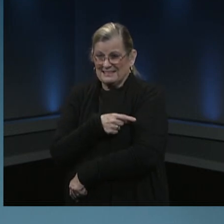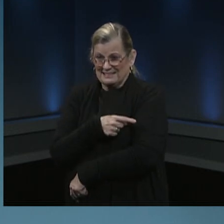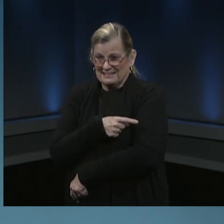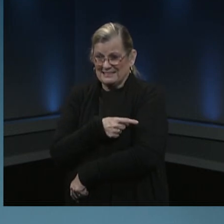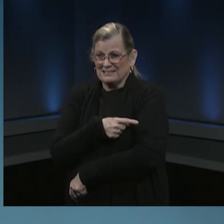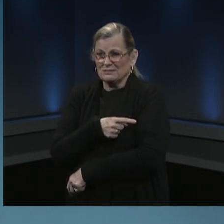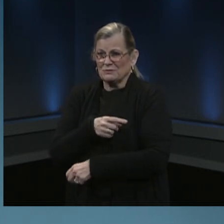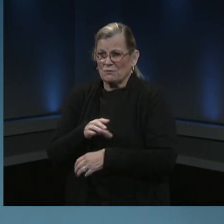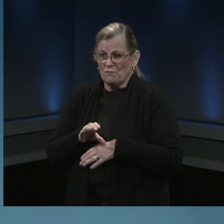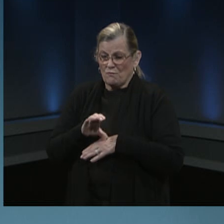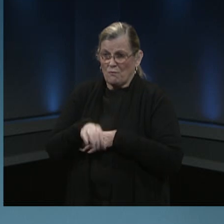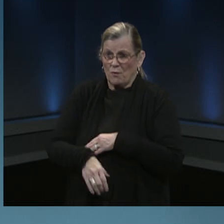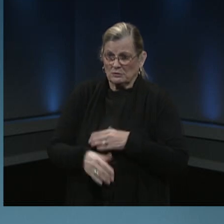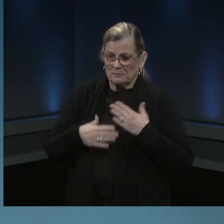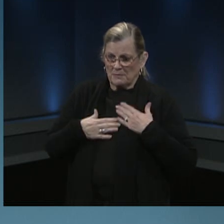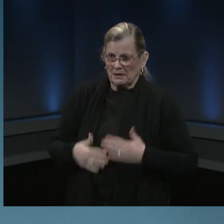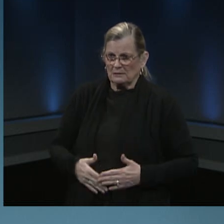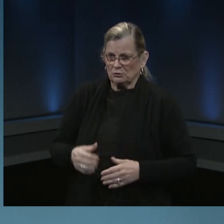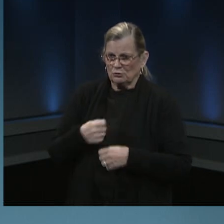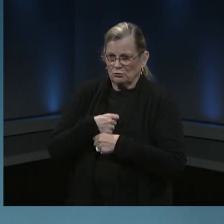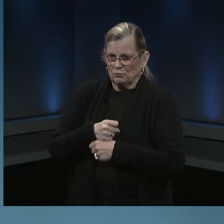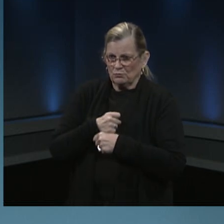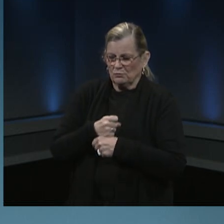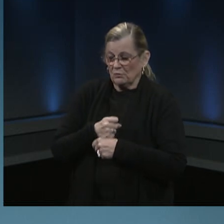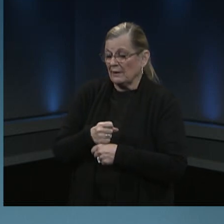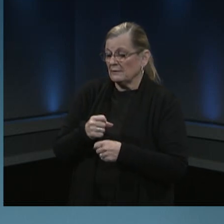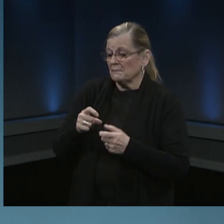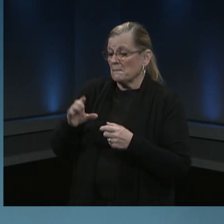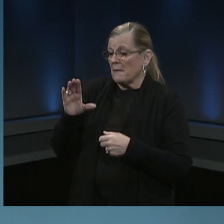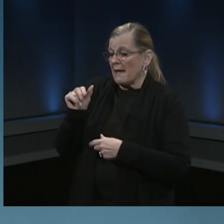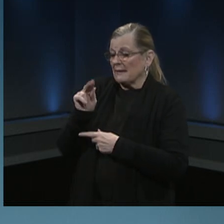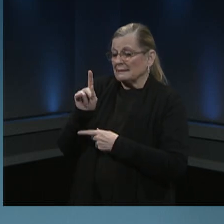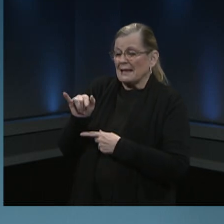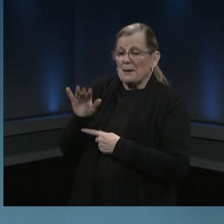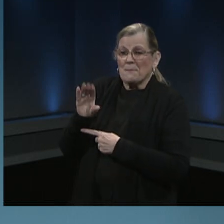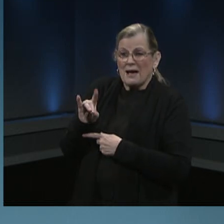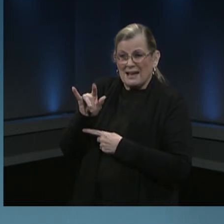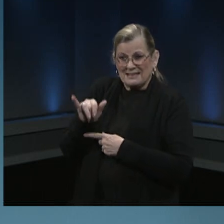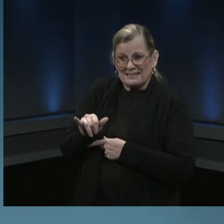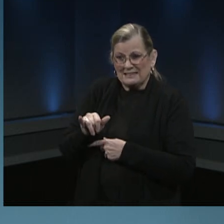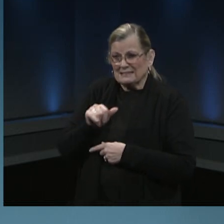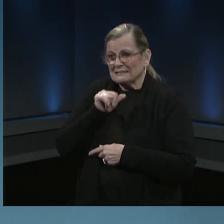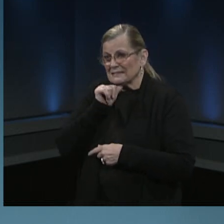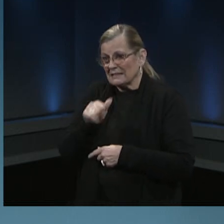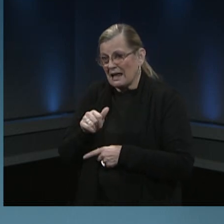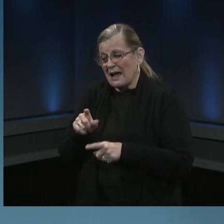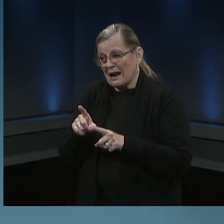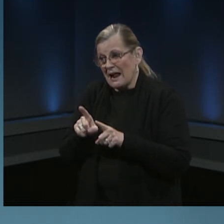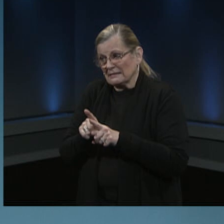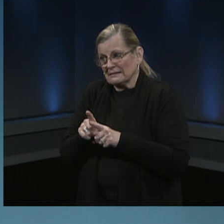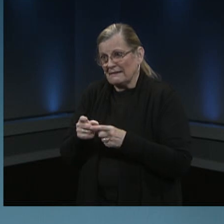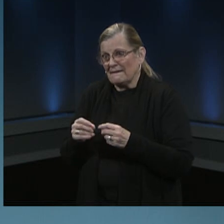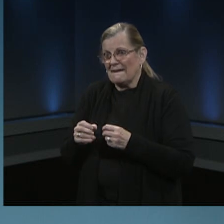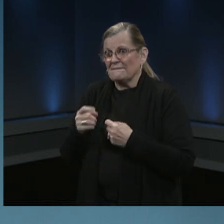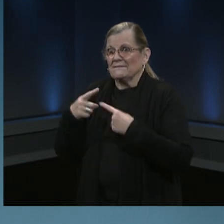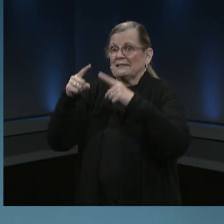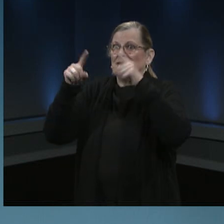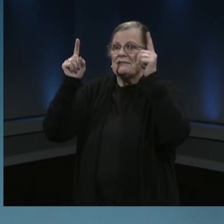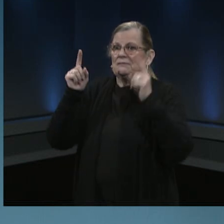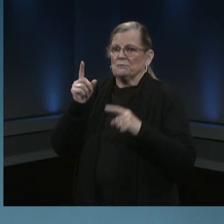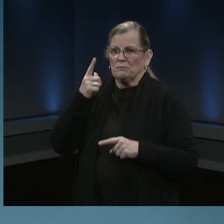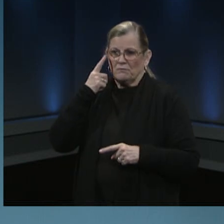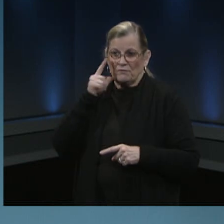that second method you know may not be as effective in terms of looking in terms of studying